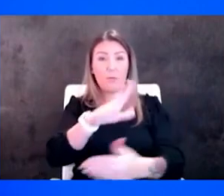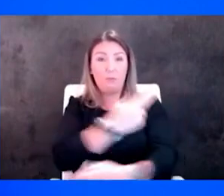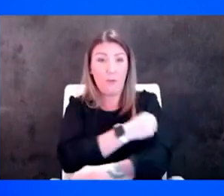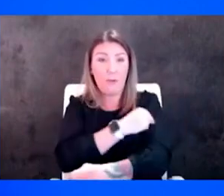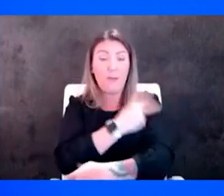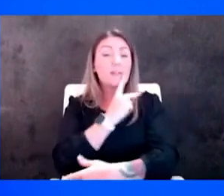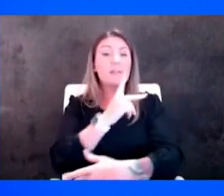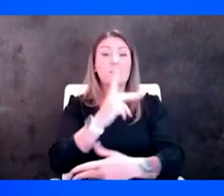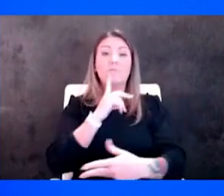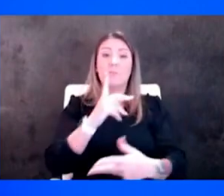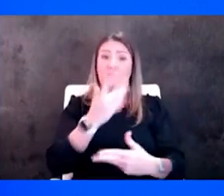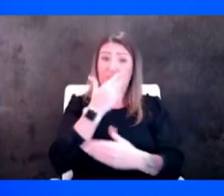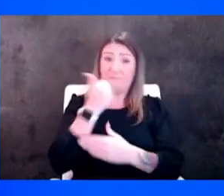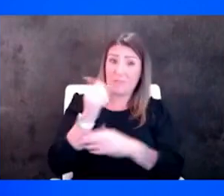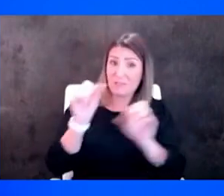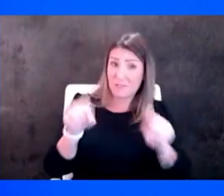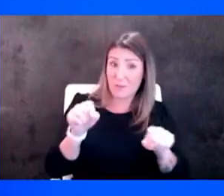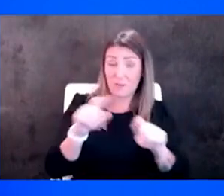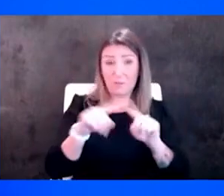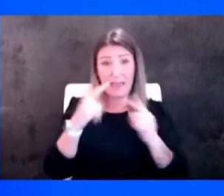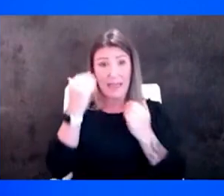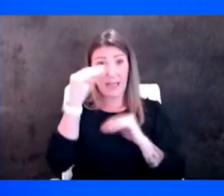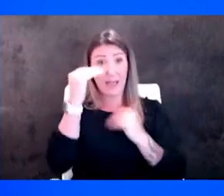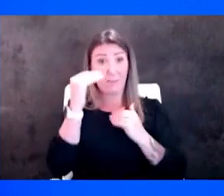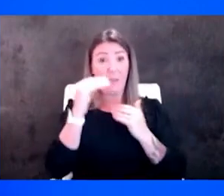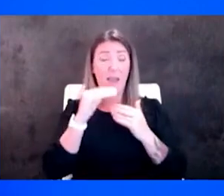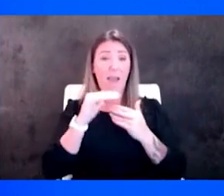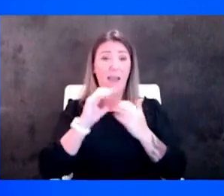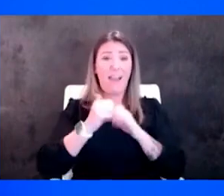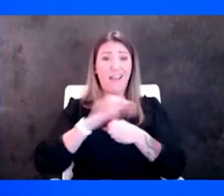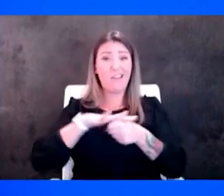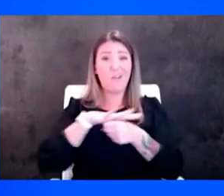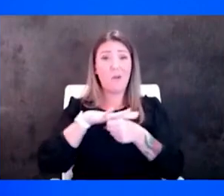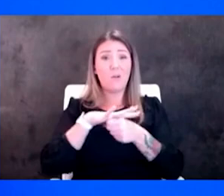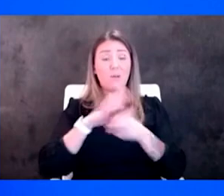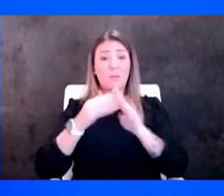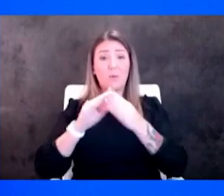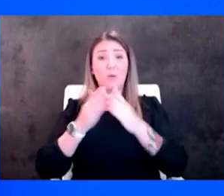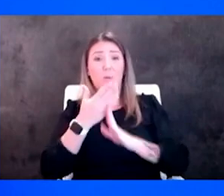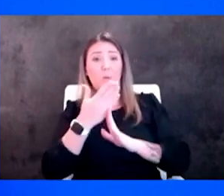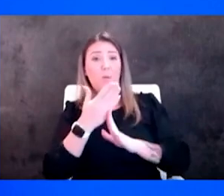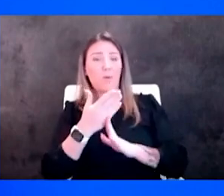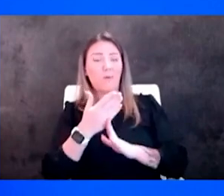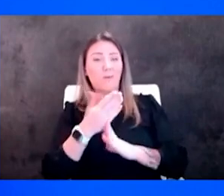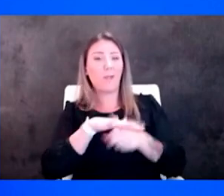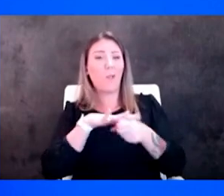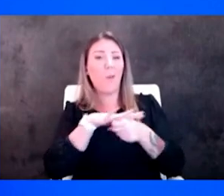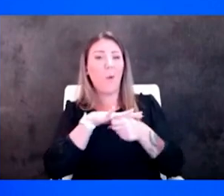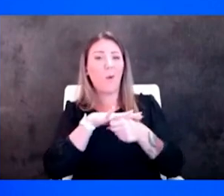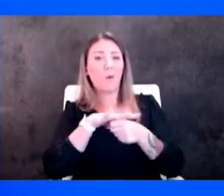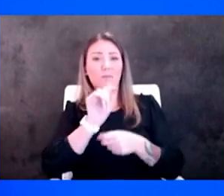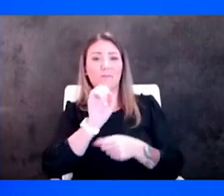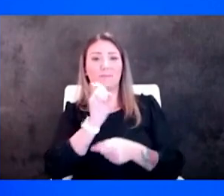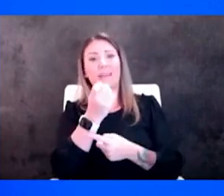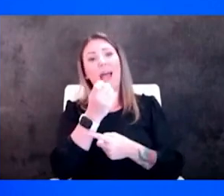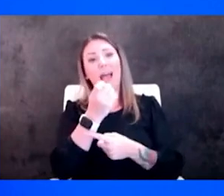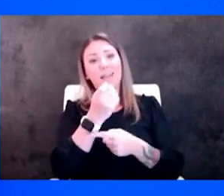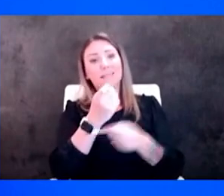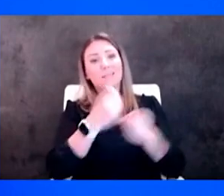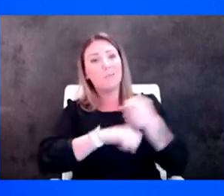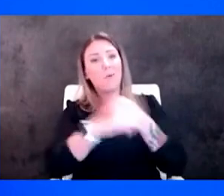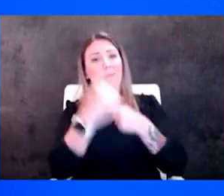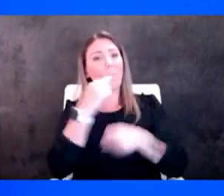but there is a limit to how much a local community can do through the local tax base to support their hospital and there have been